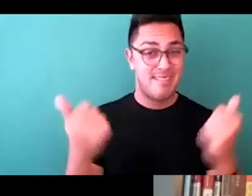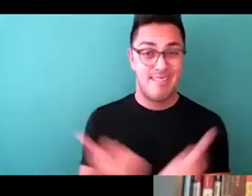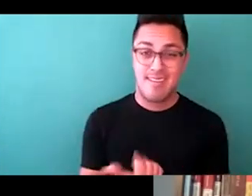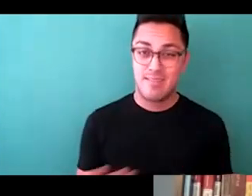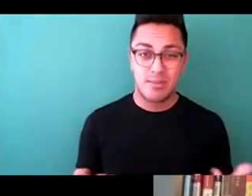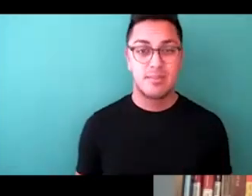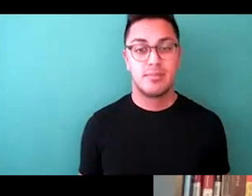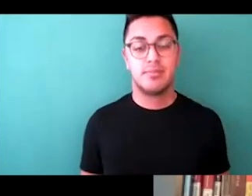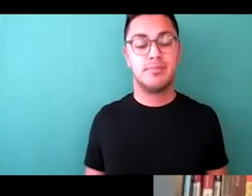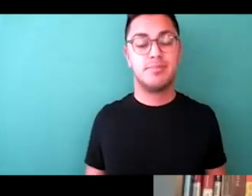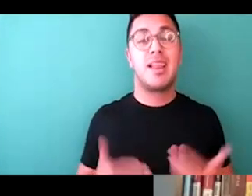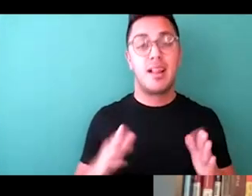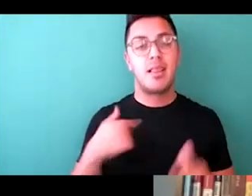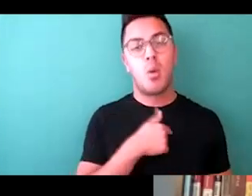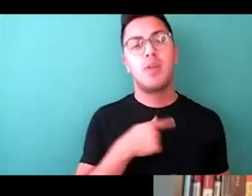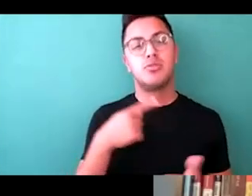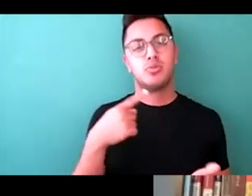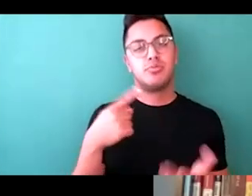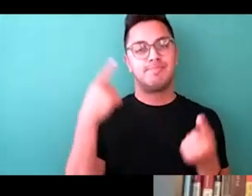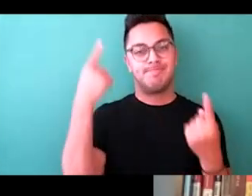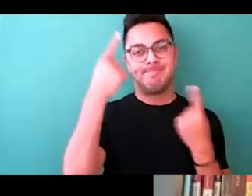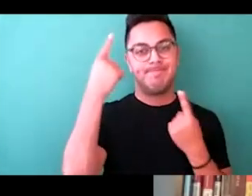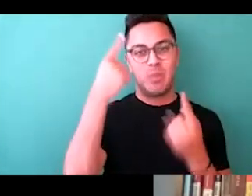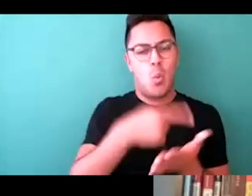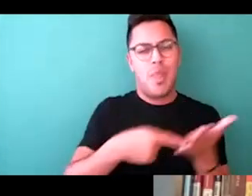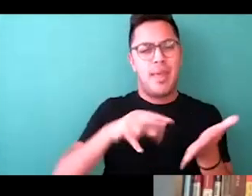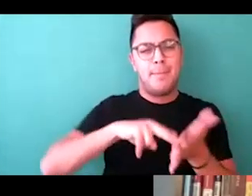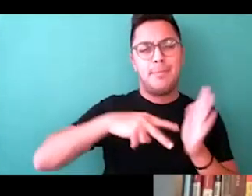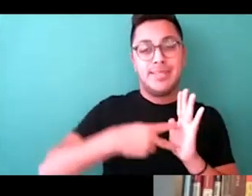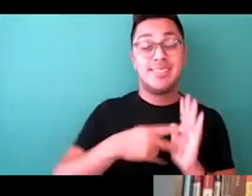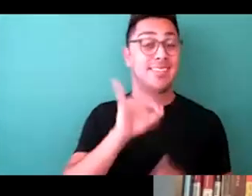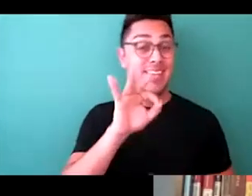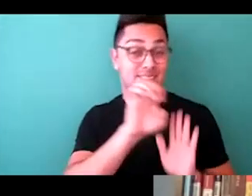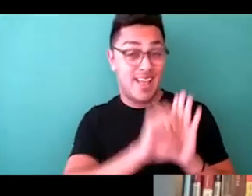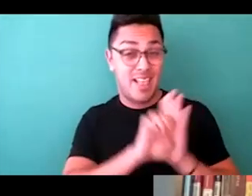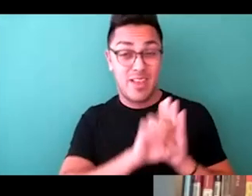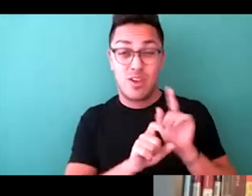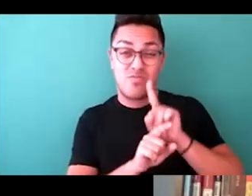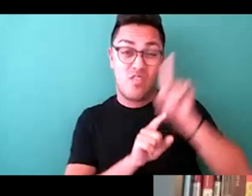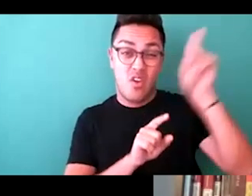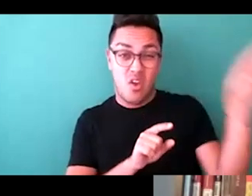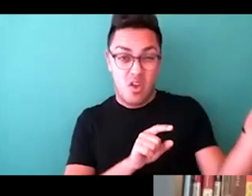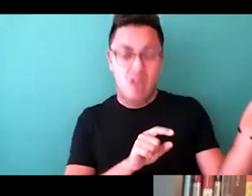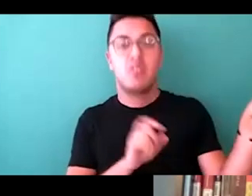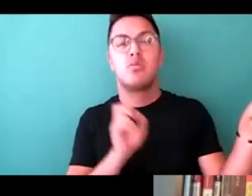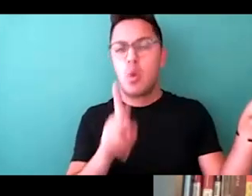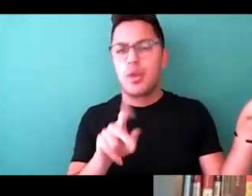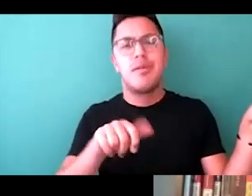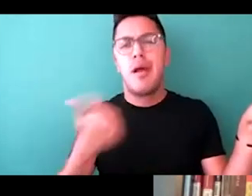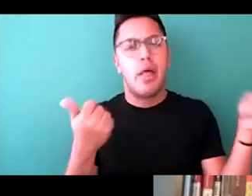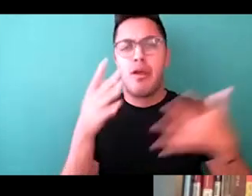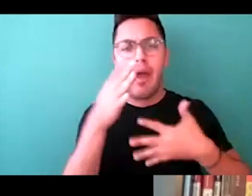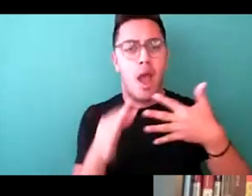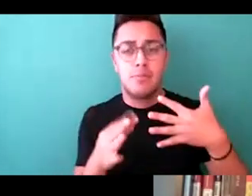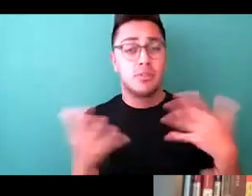us to think through what that means. So, in your example, if the elevator is quite far, you know, then what else can we provide?